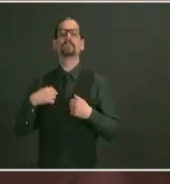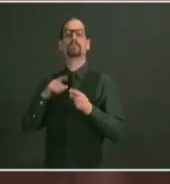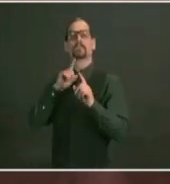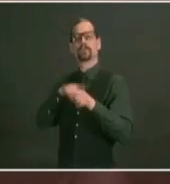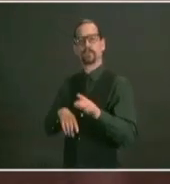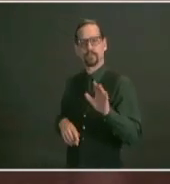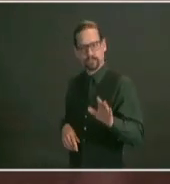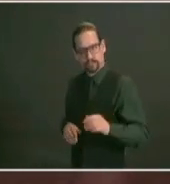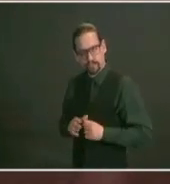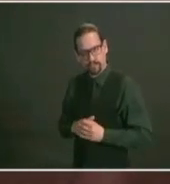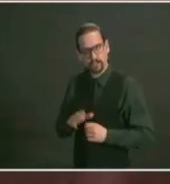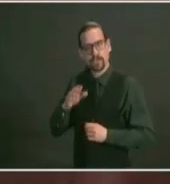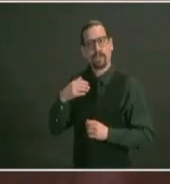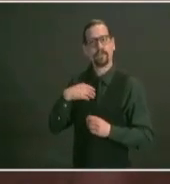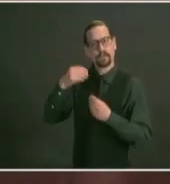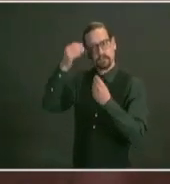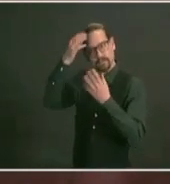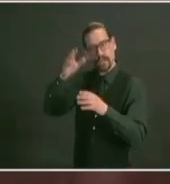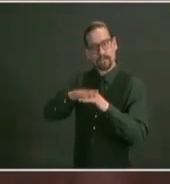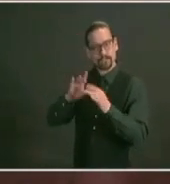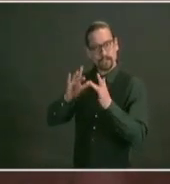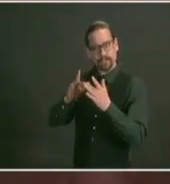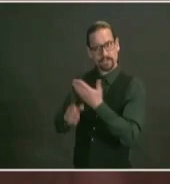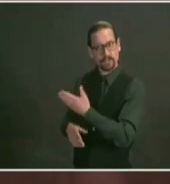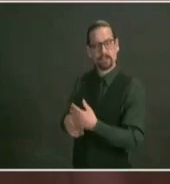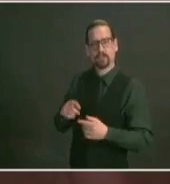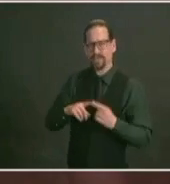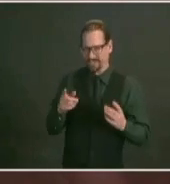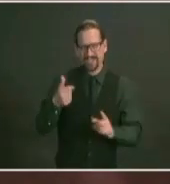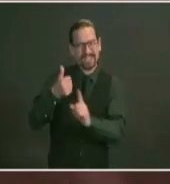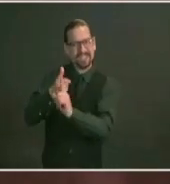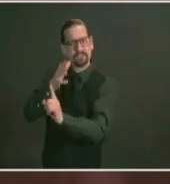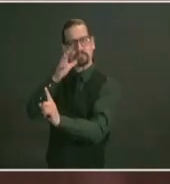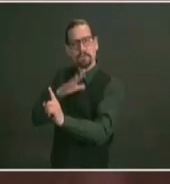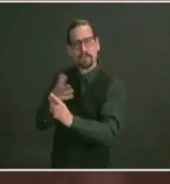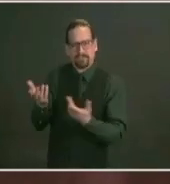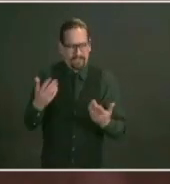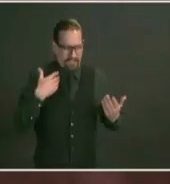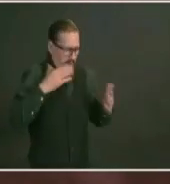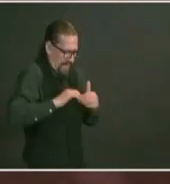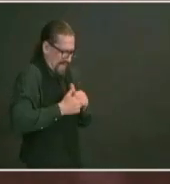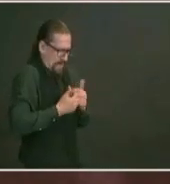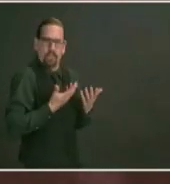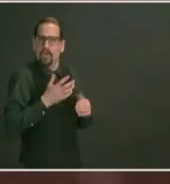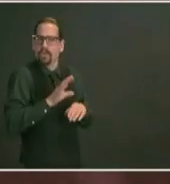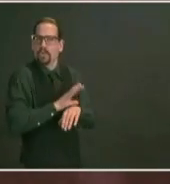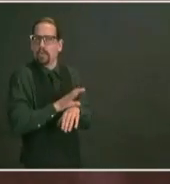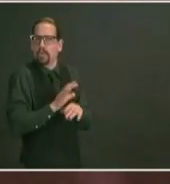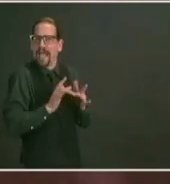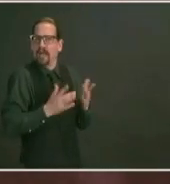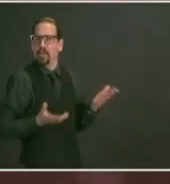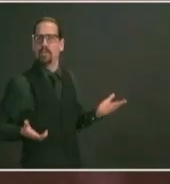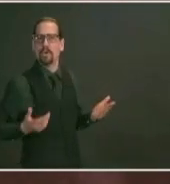80 okay what what could she who could she call what's the contact right now okay